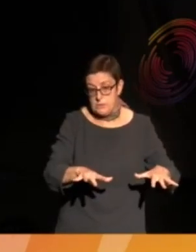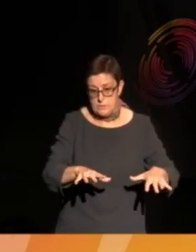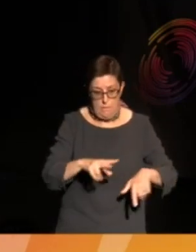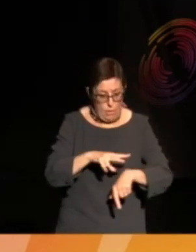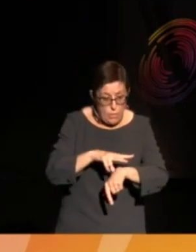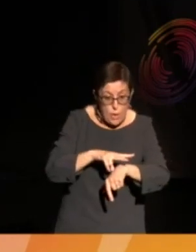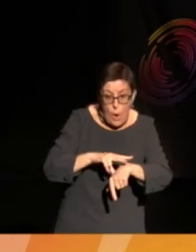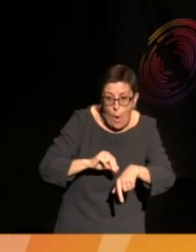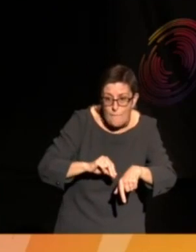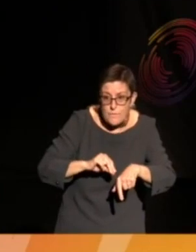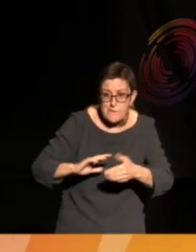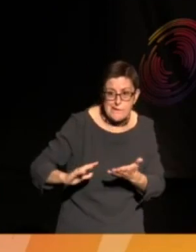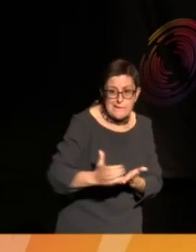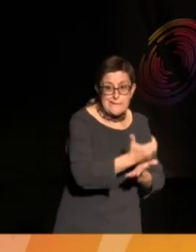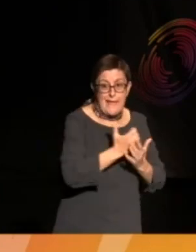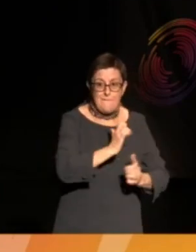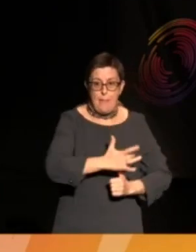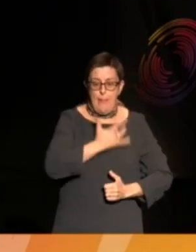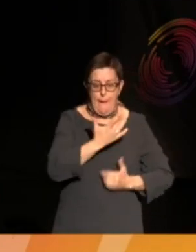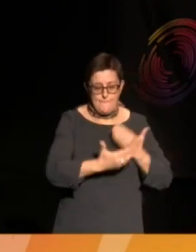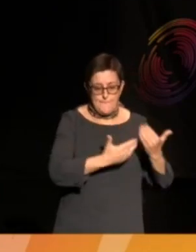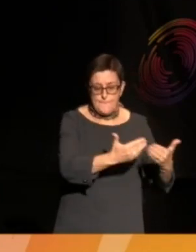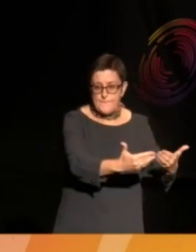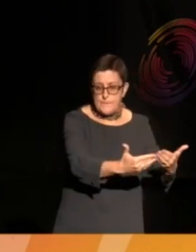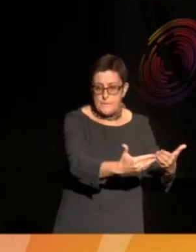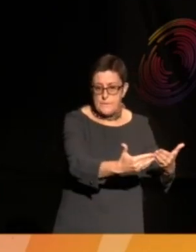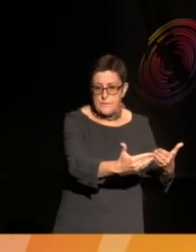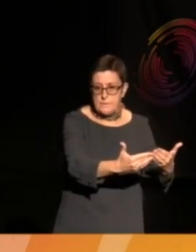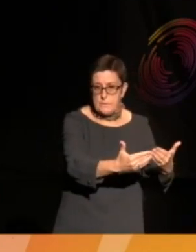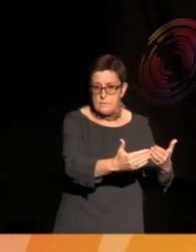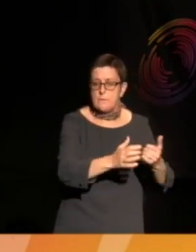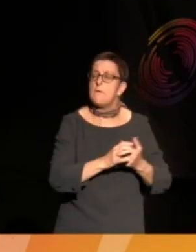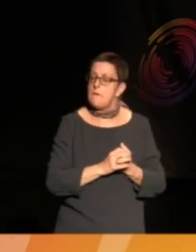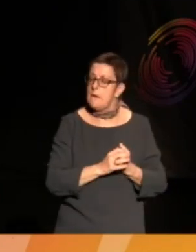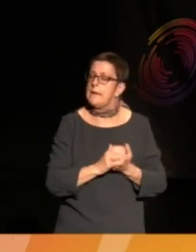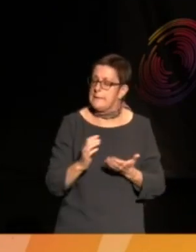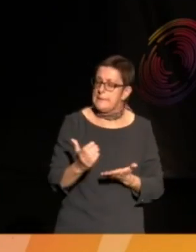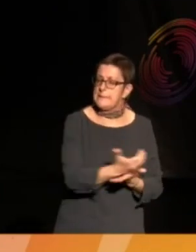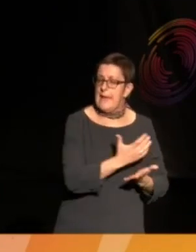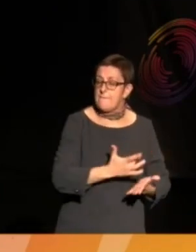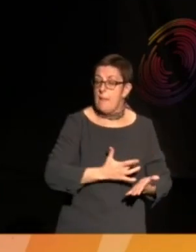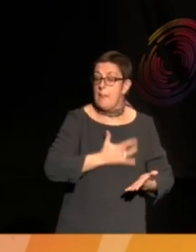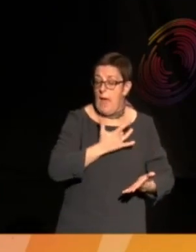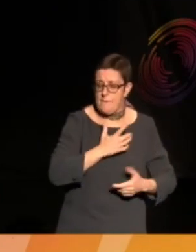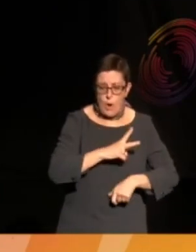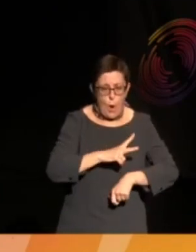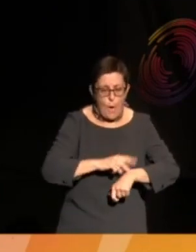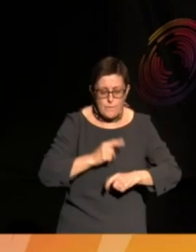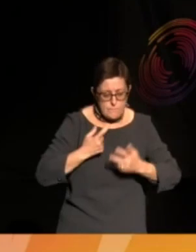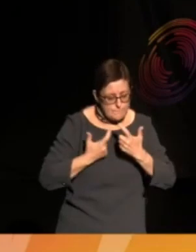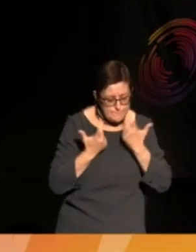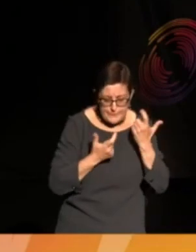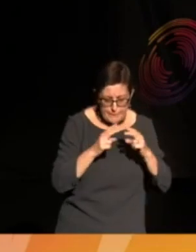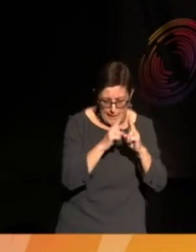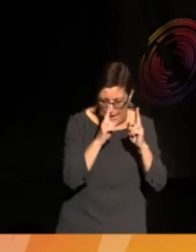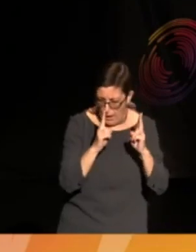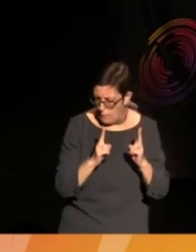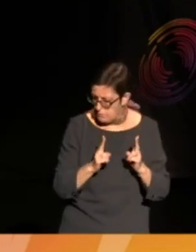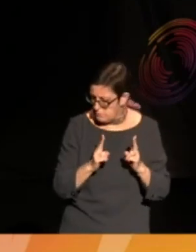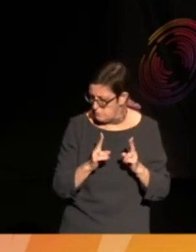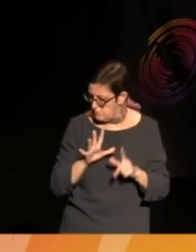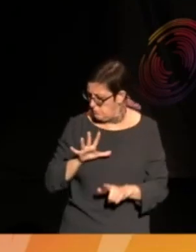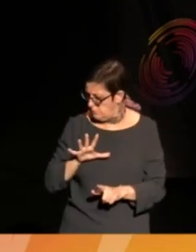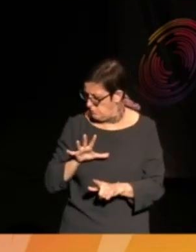as hero saves the man's life. Having saved the man's life, the officer finds drugs laid out on a table